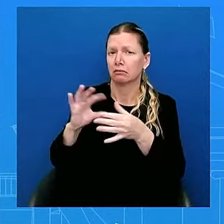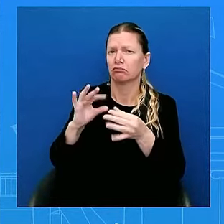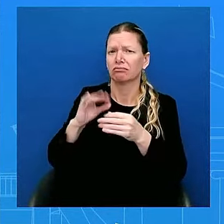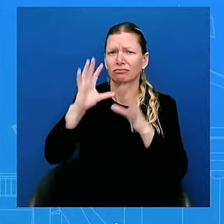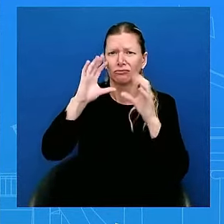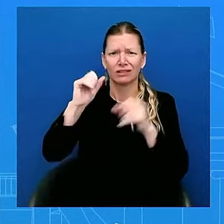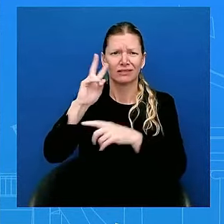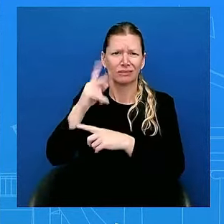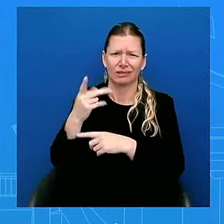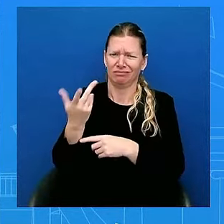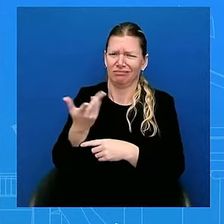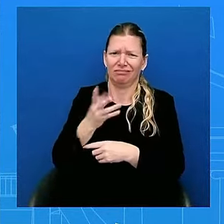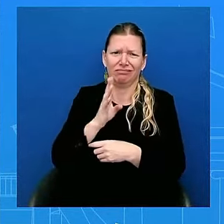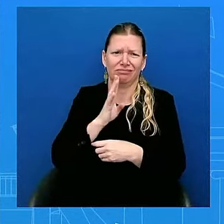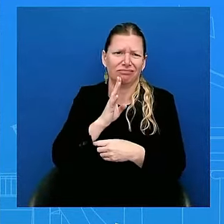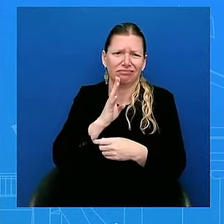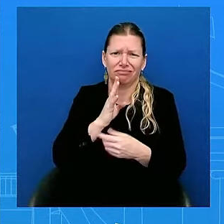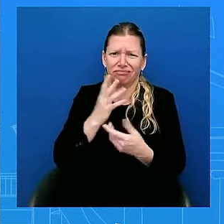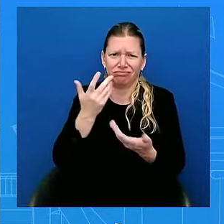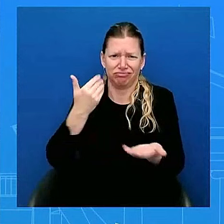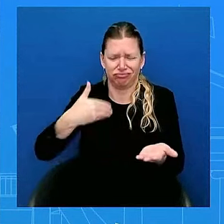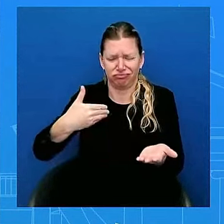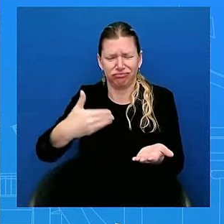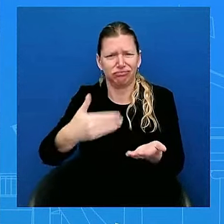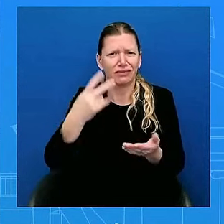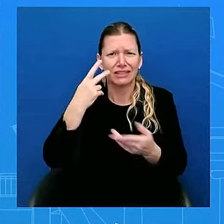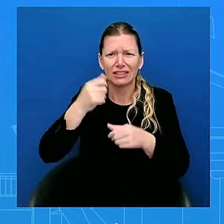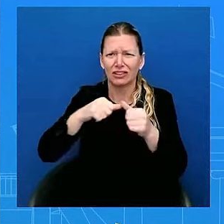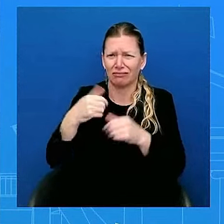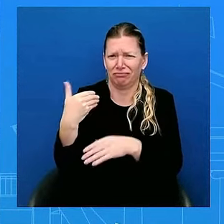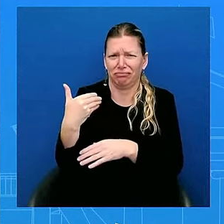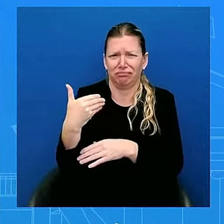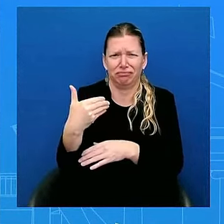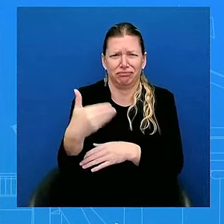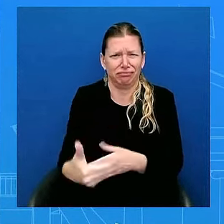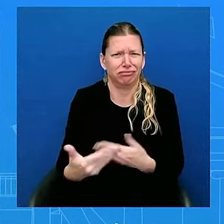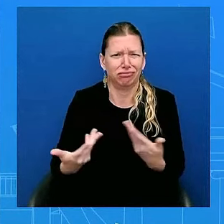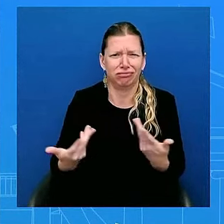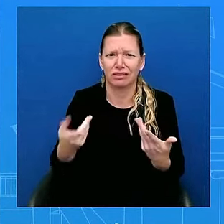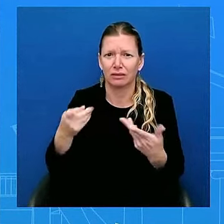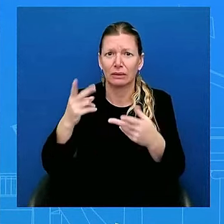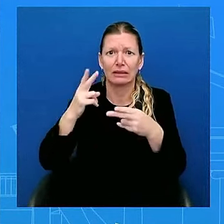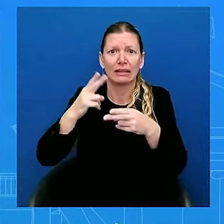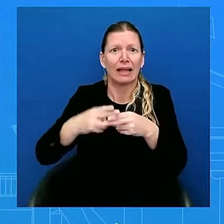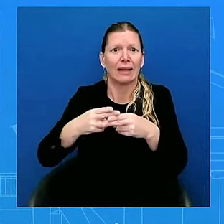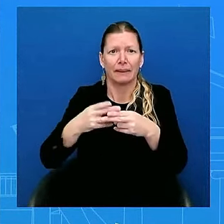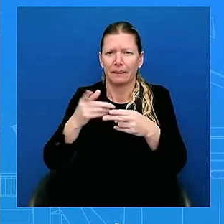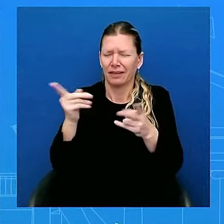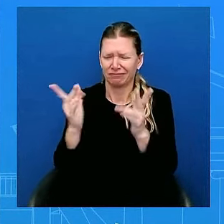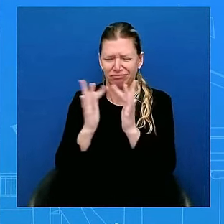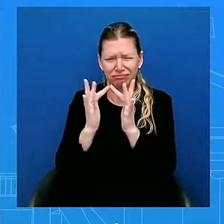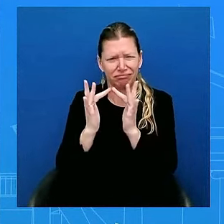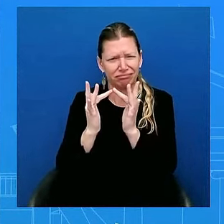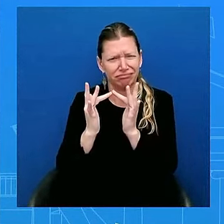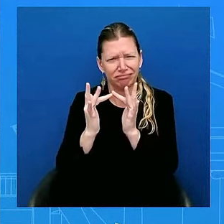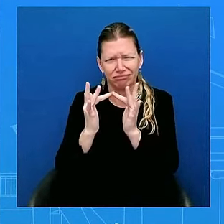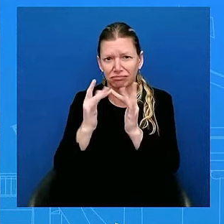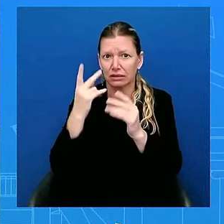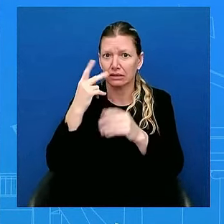they've been able to do that, to stay in touch and see each other in person. The president is committed to